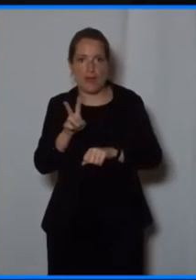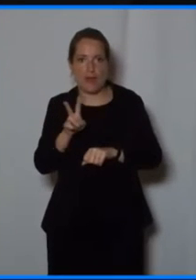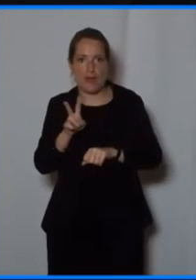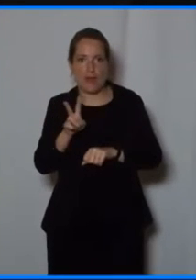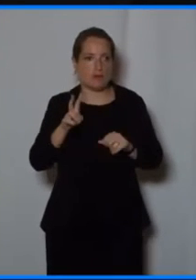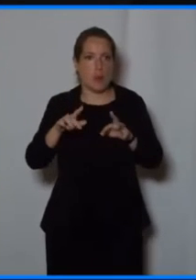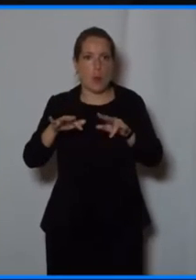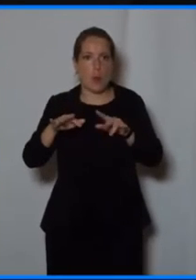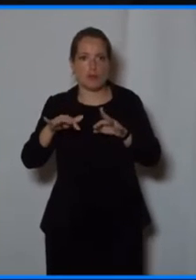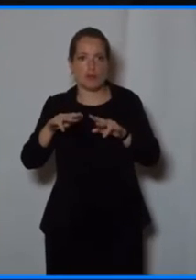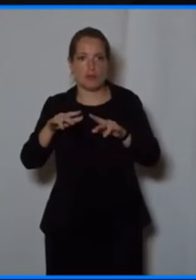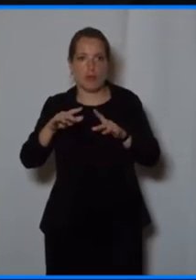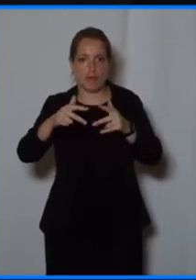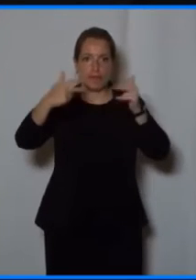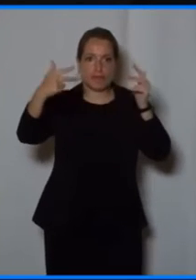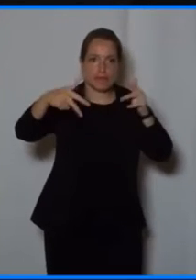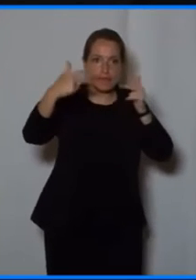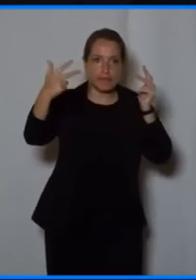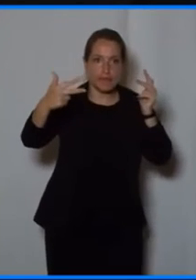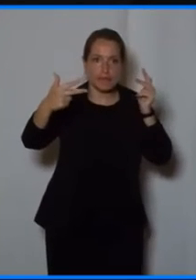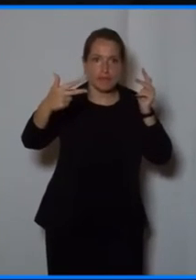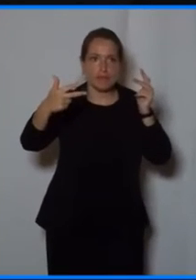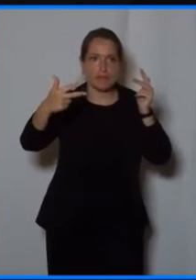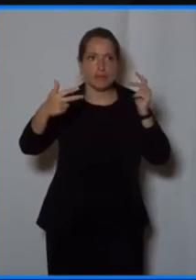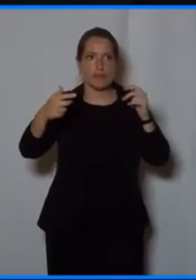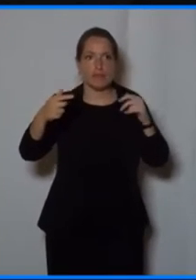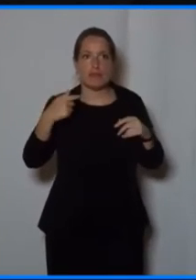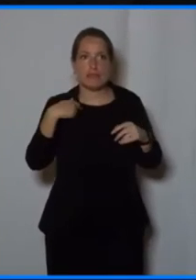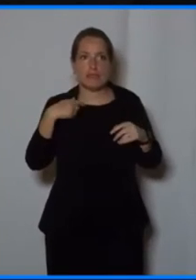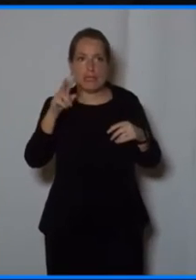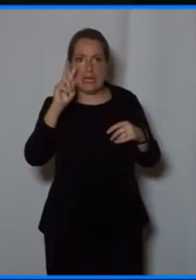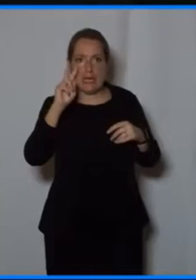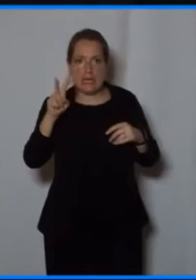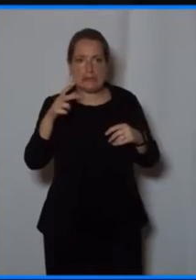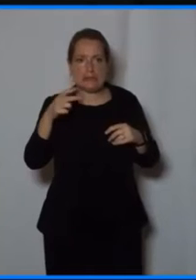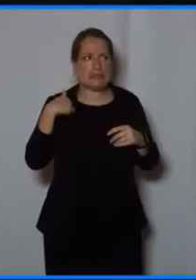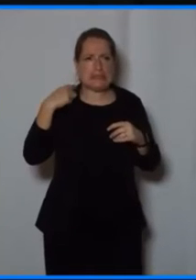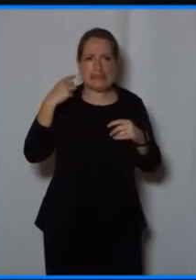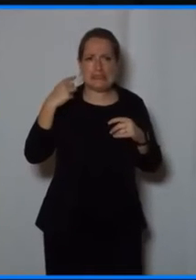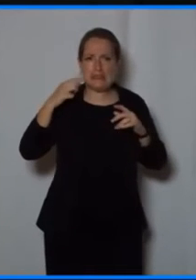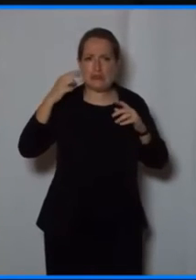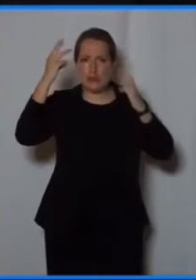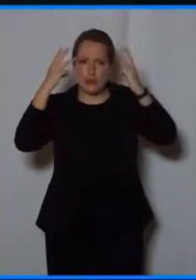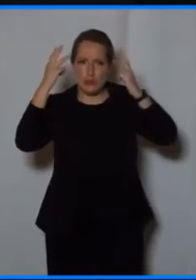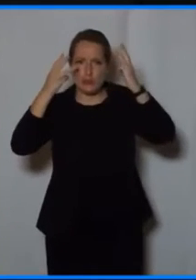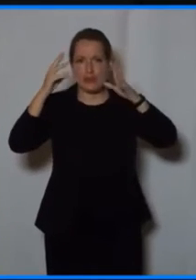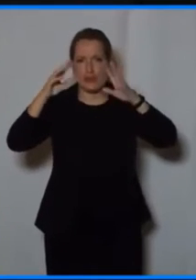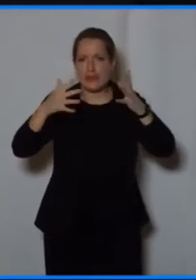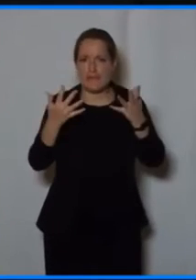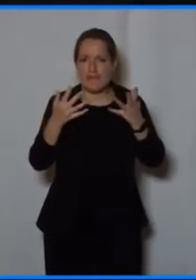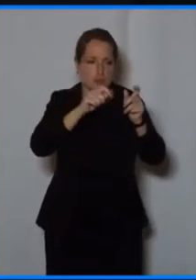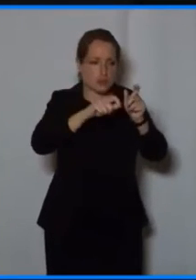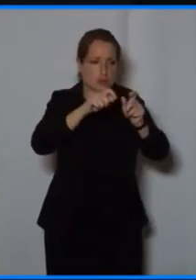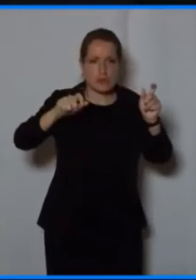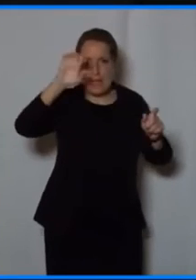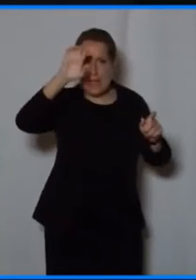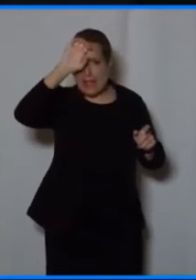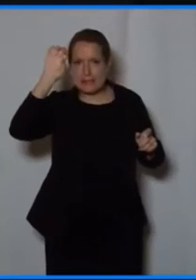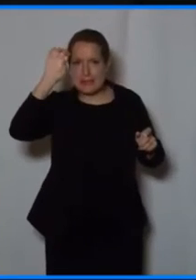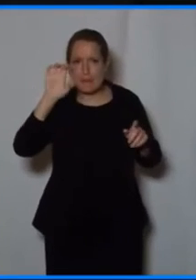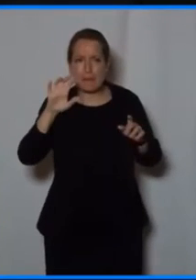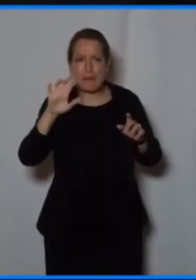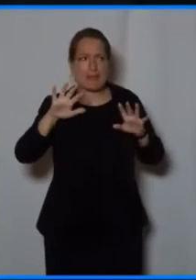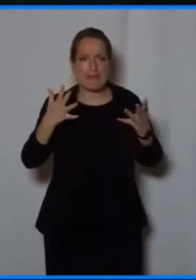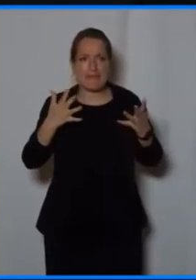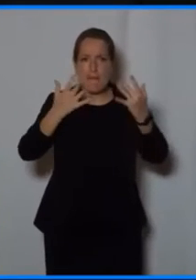of education of the marks I give at the exam go down dramatically, you know. So, what's in it for me, you know. So,